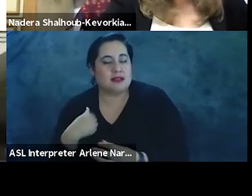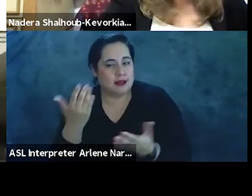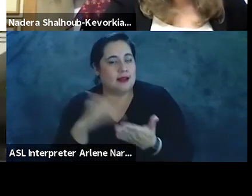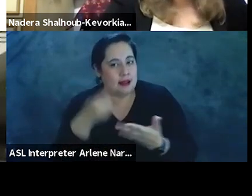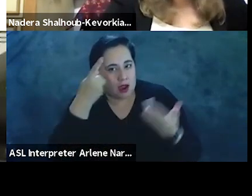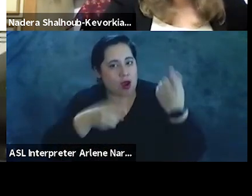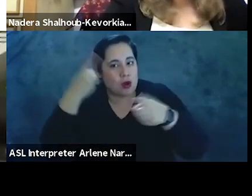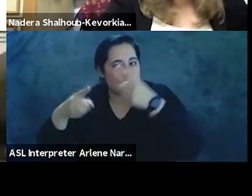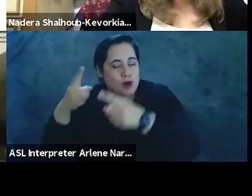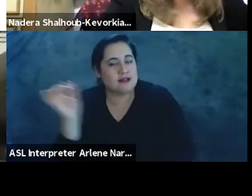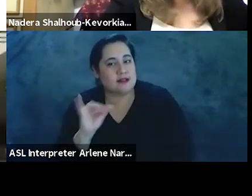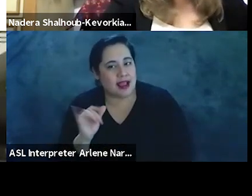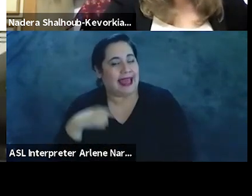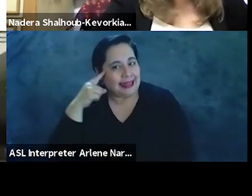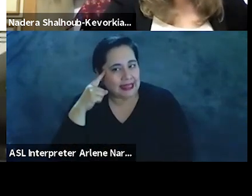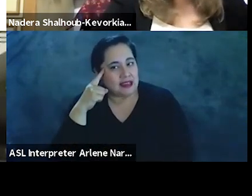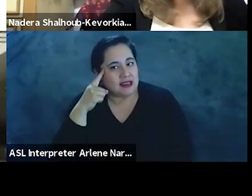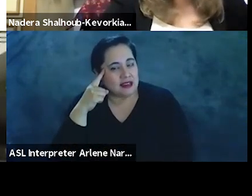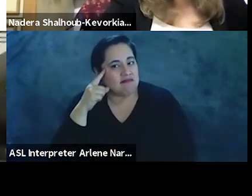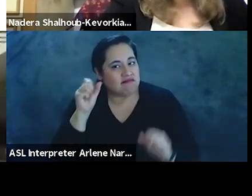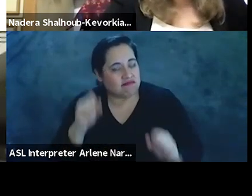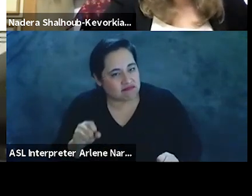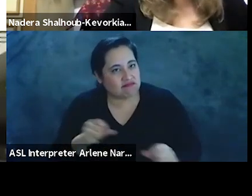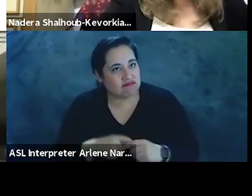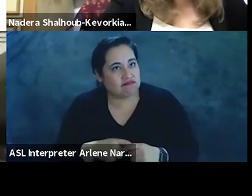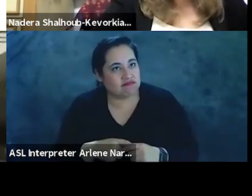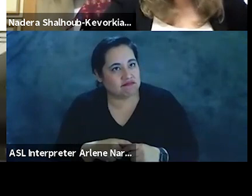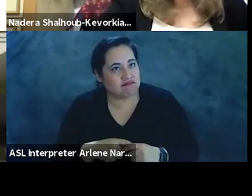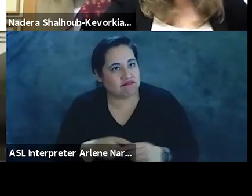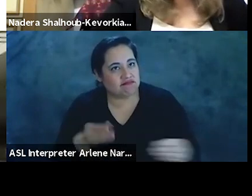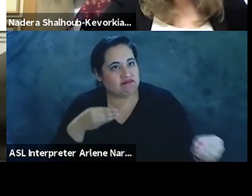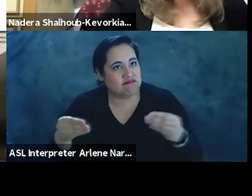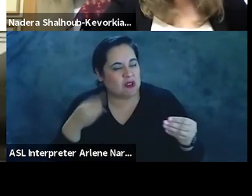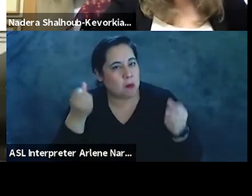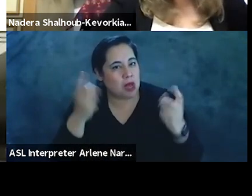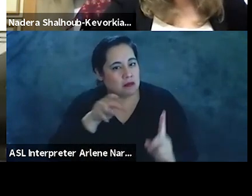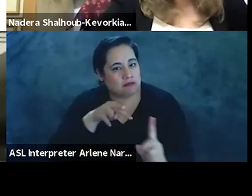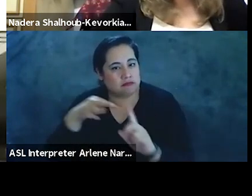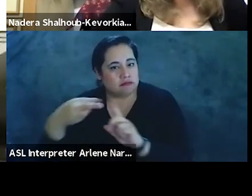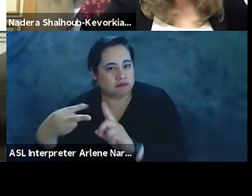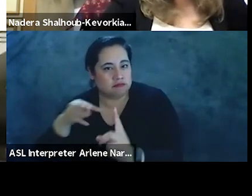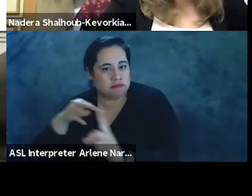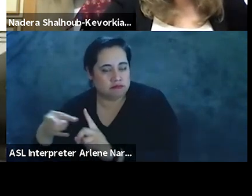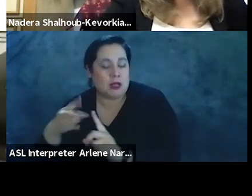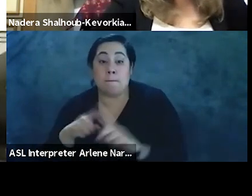I agree with, as well, I think there's room for a lot of positions to be taken. I think the important thing to remember